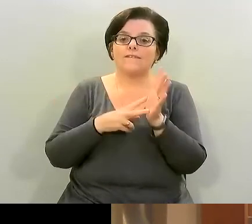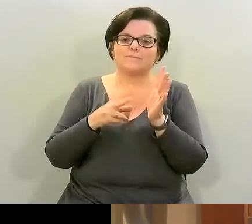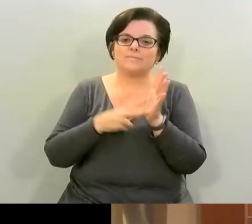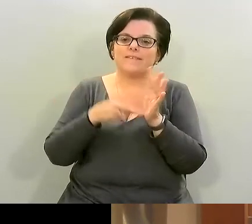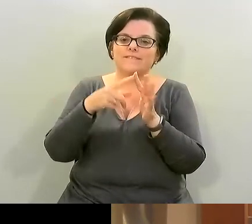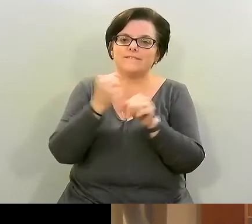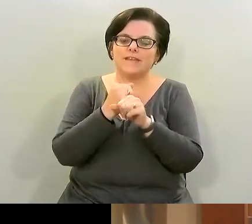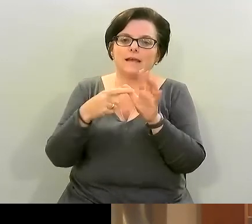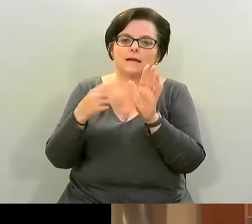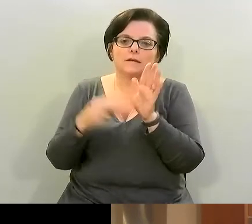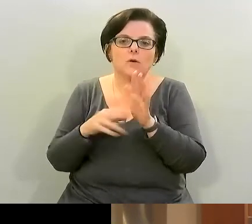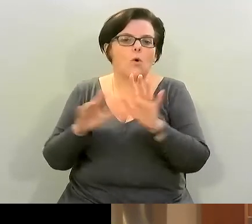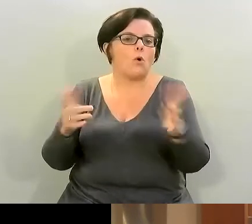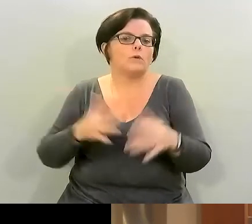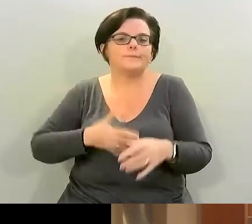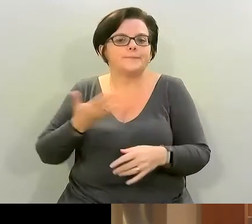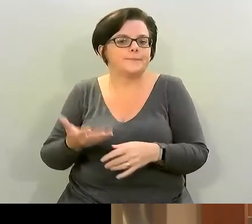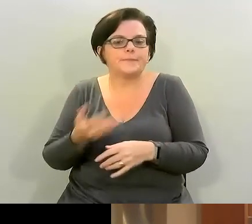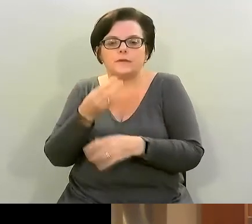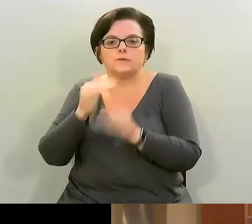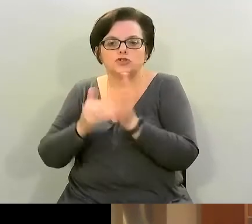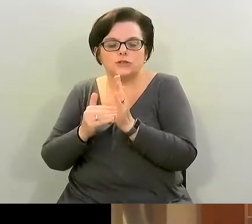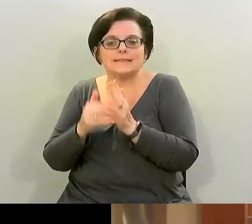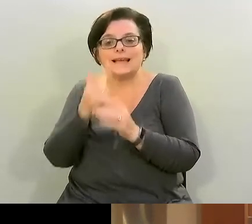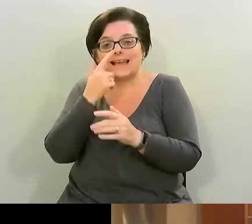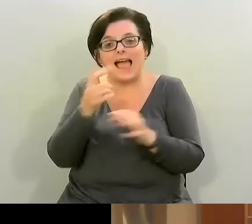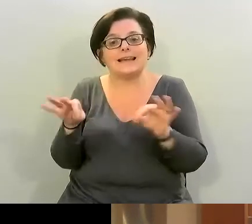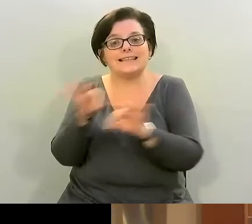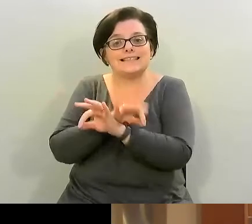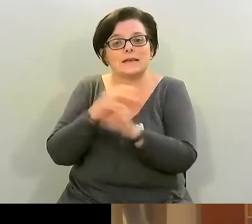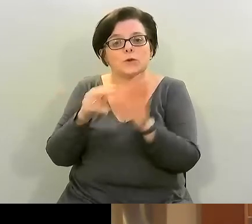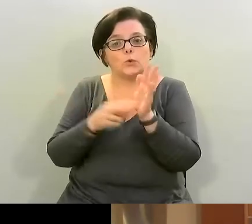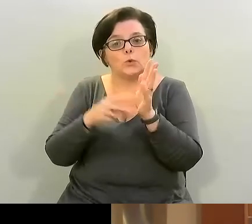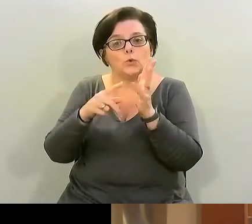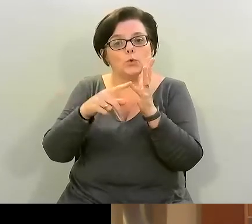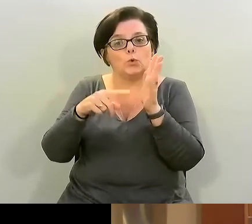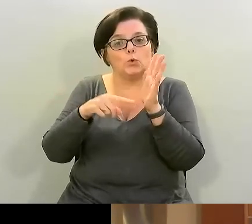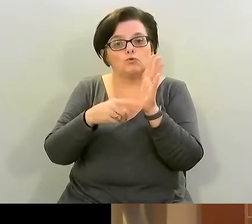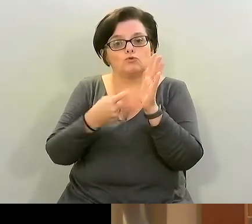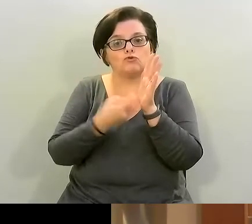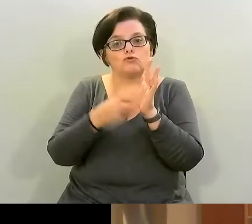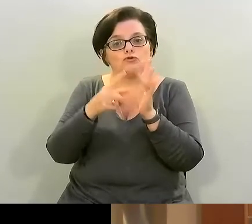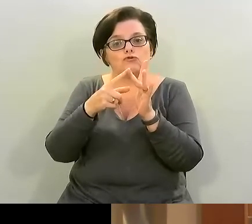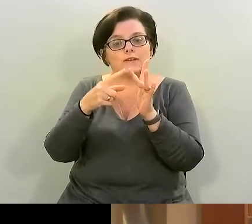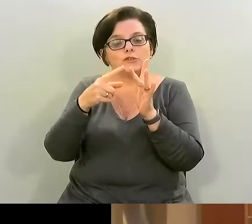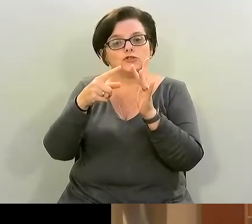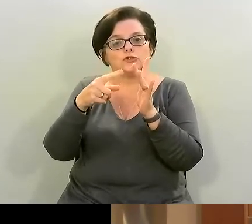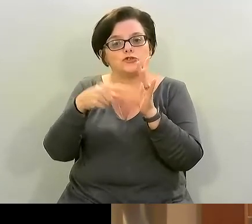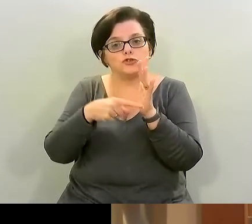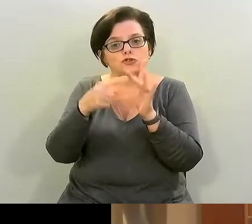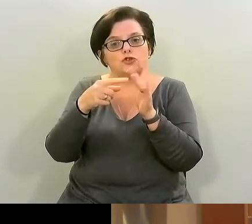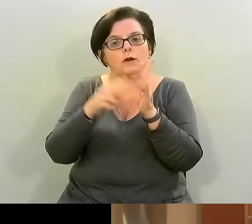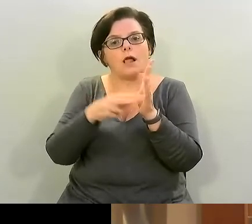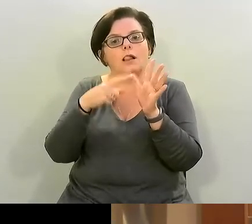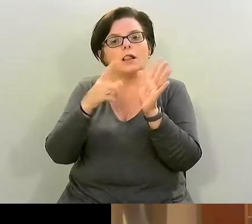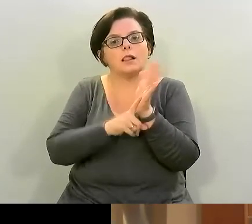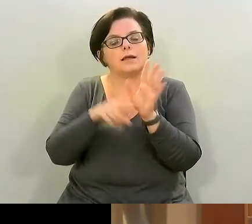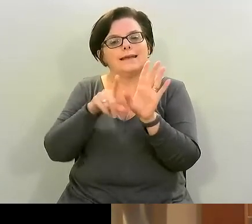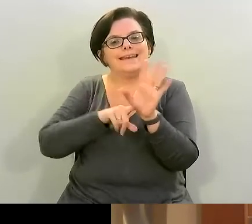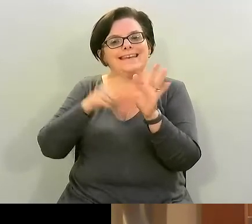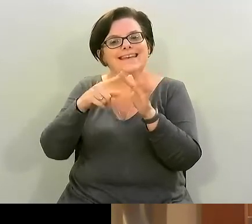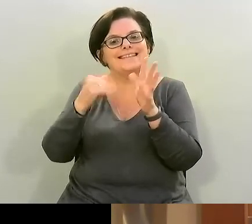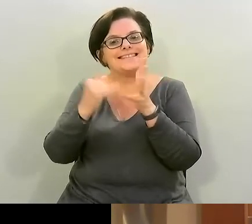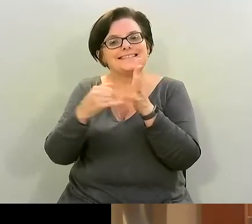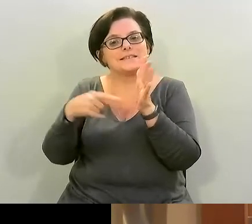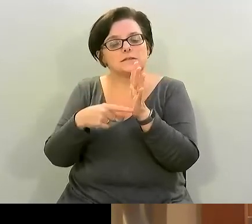you have a problem with cheese nutritional yeast is is a powdered product that you can add which